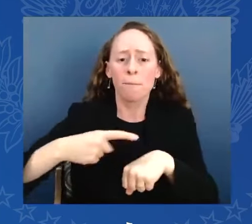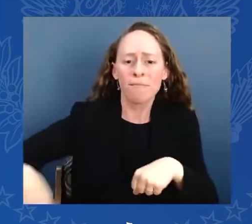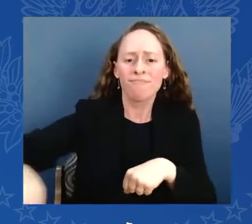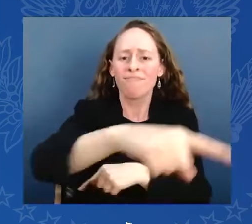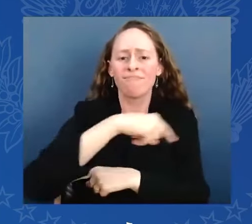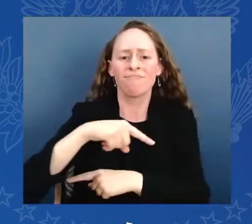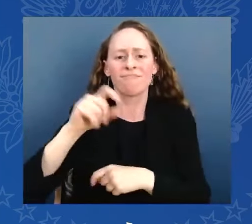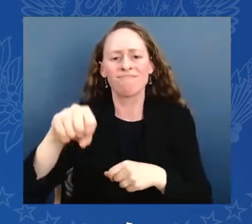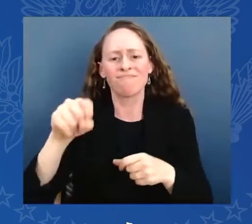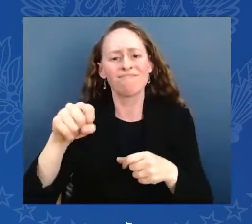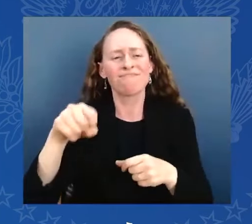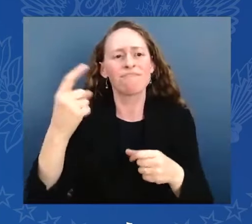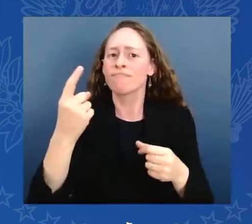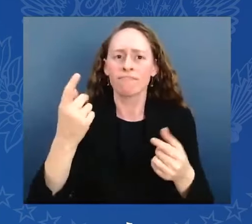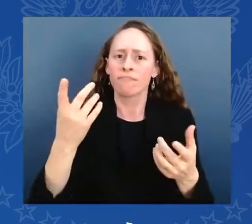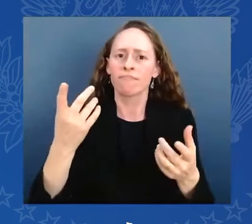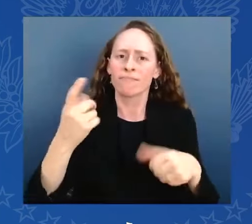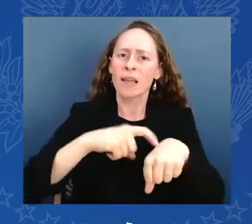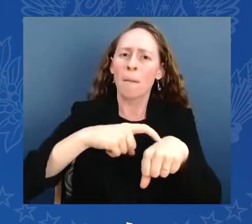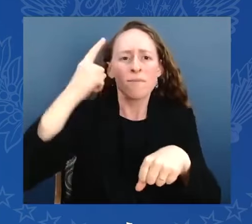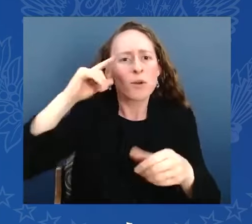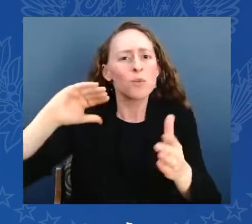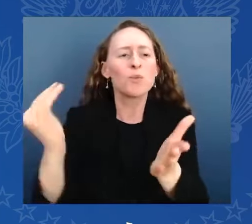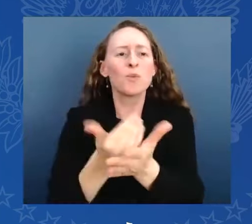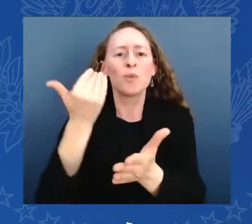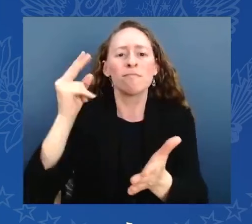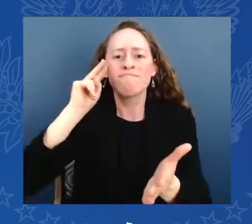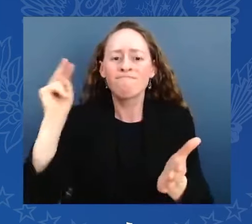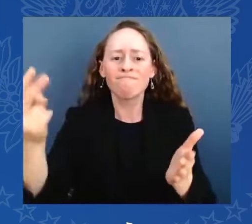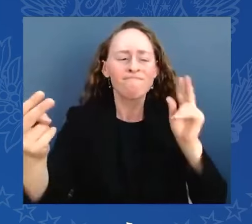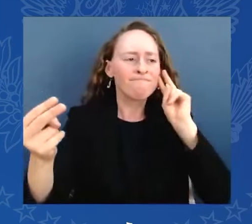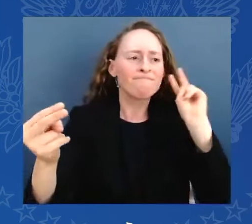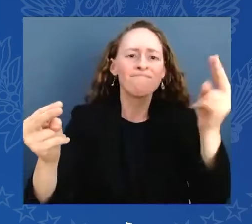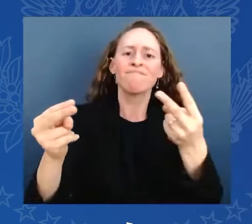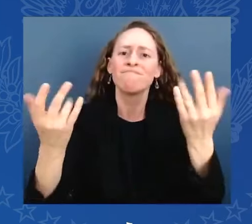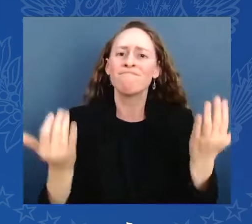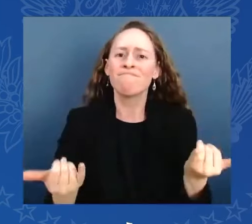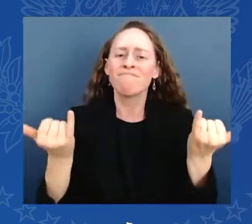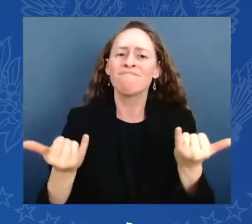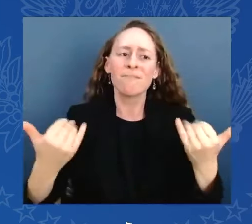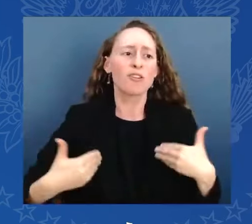fresh voices. Yes, younger voices. And that time and place is now.